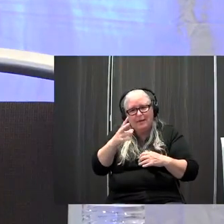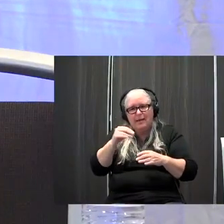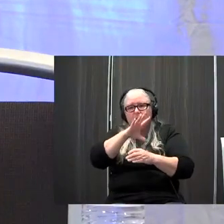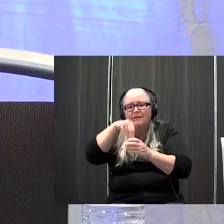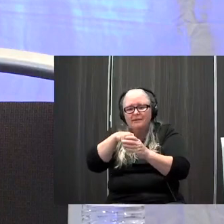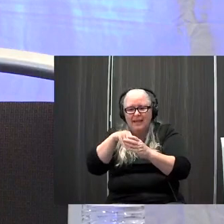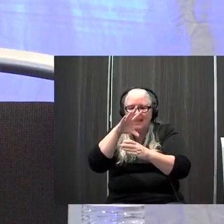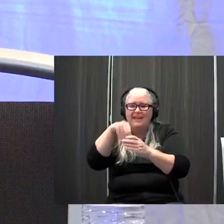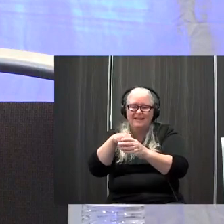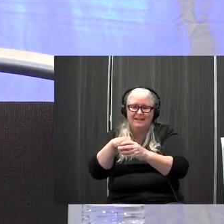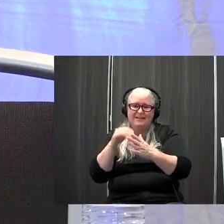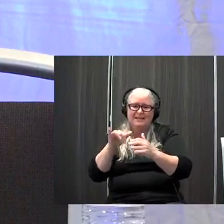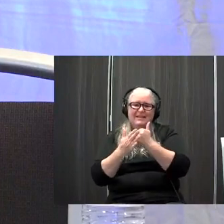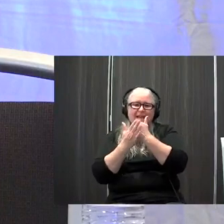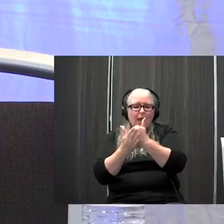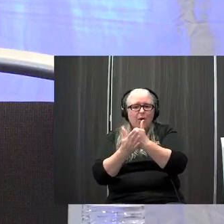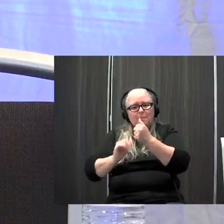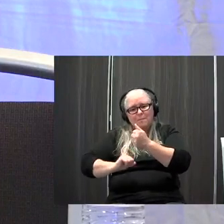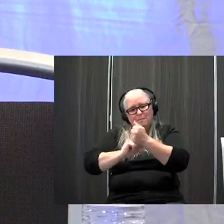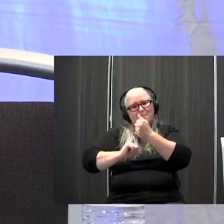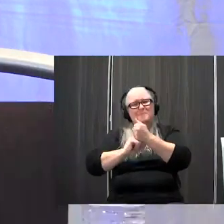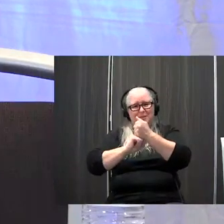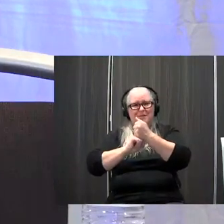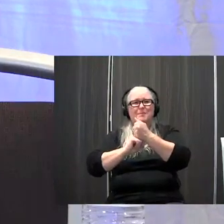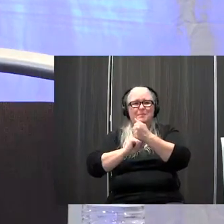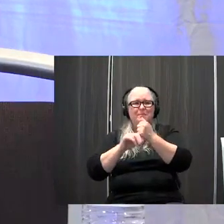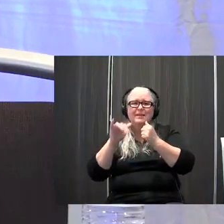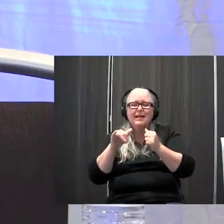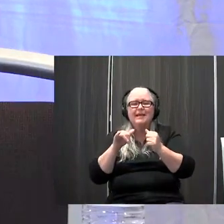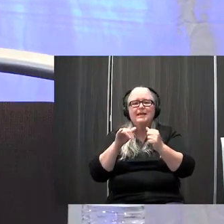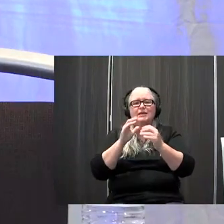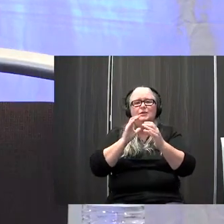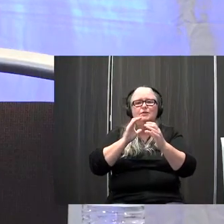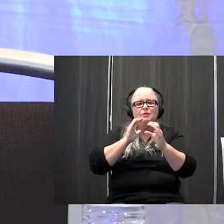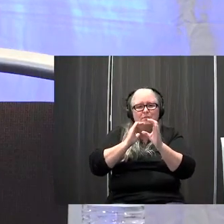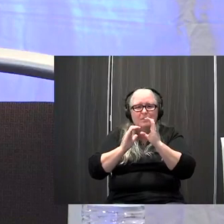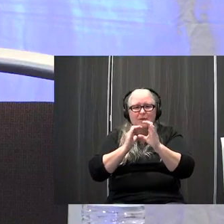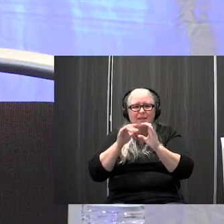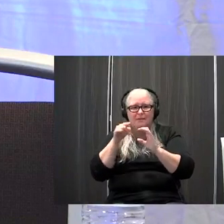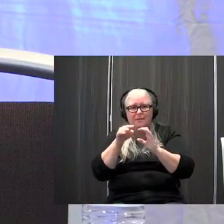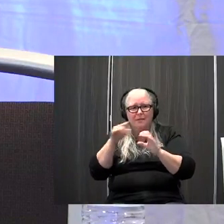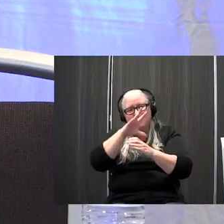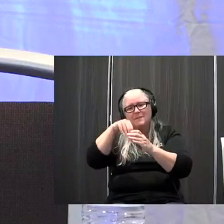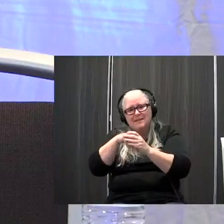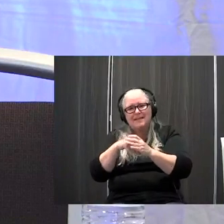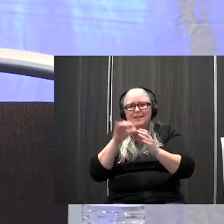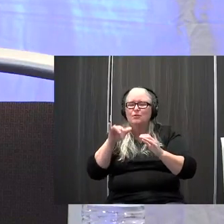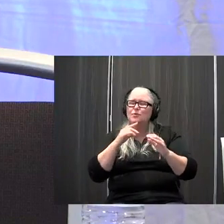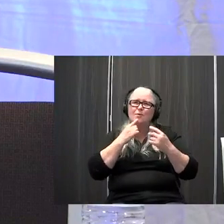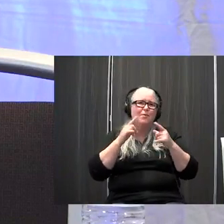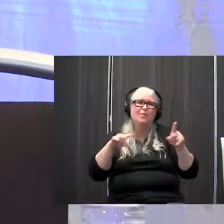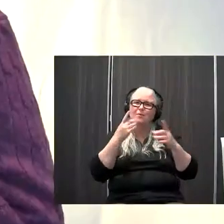them and help reinforce those interactions that they're participating in so it's so critical